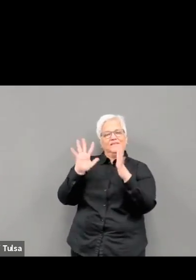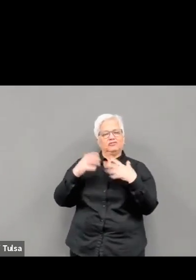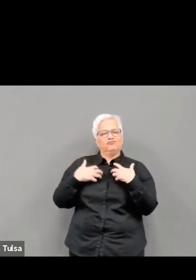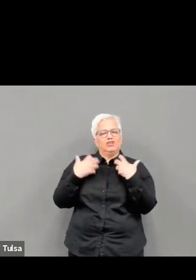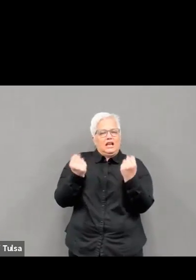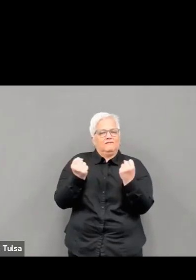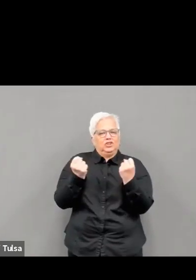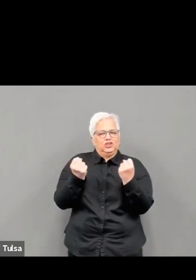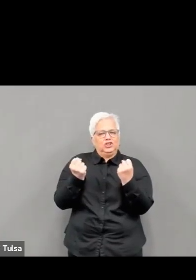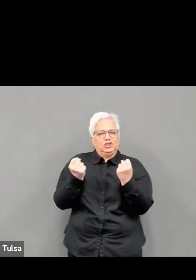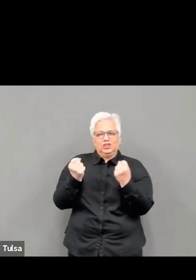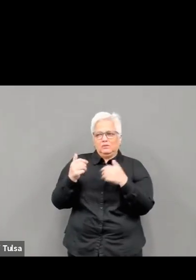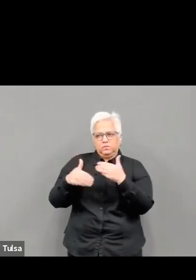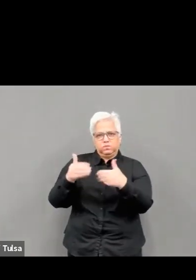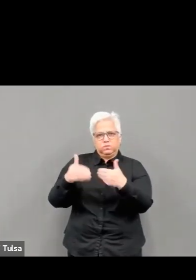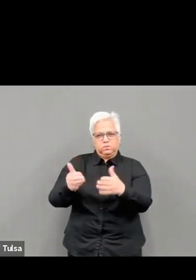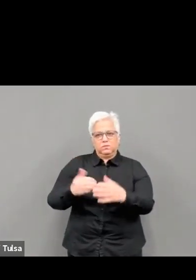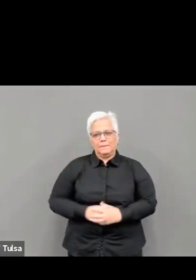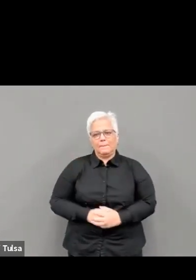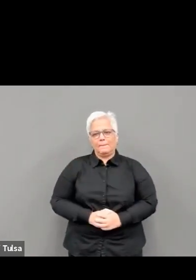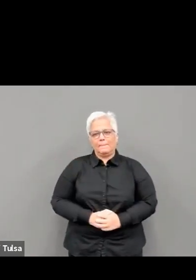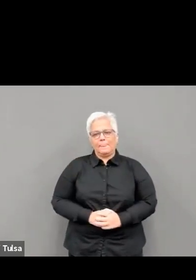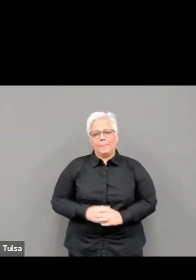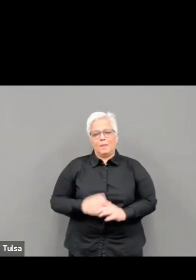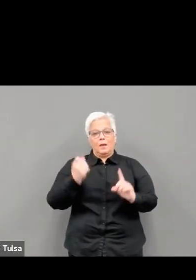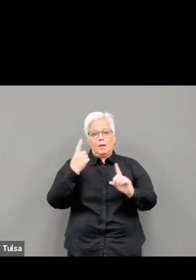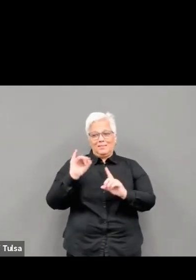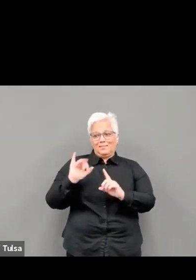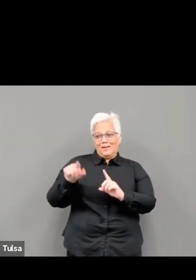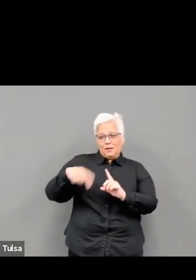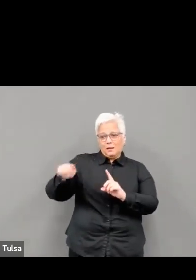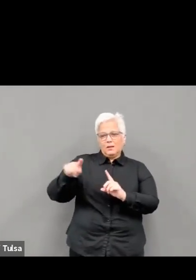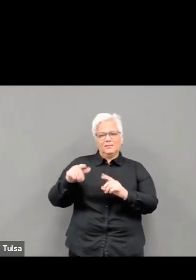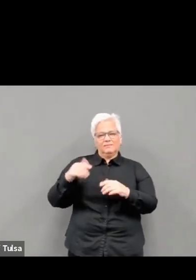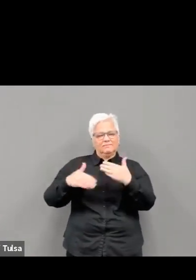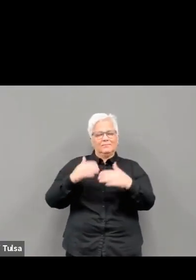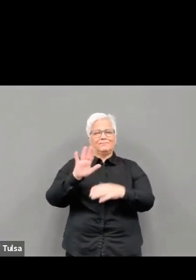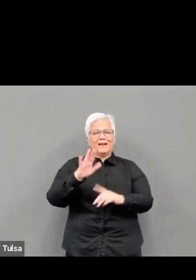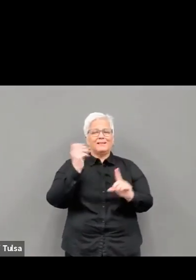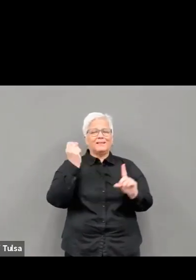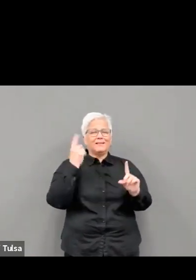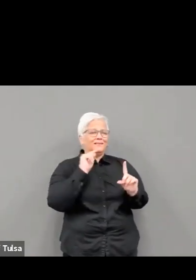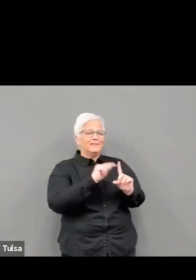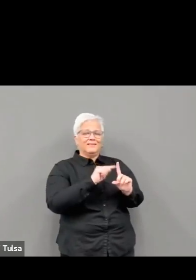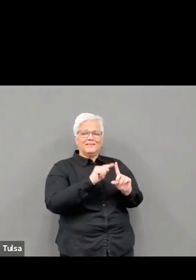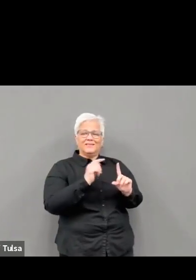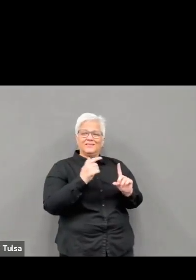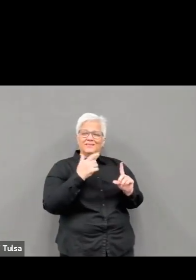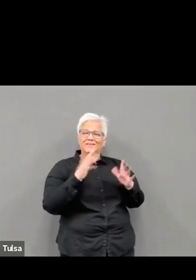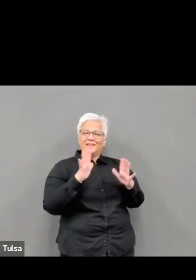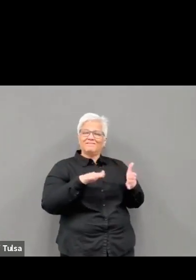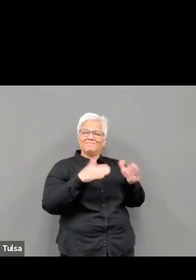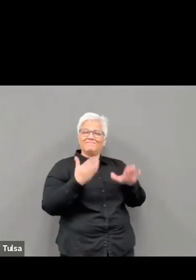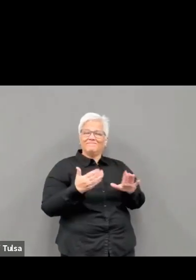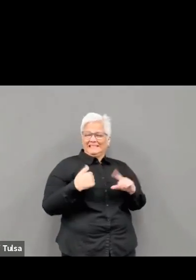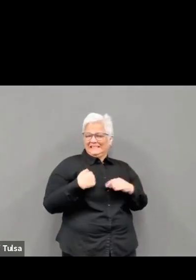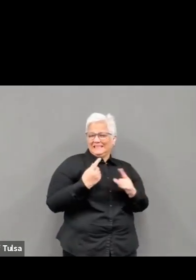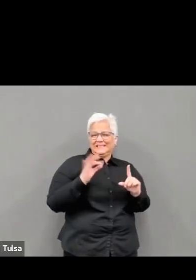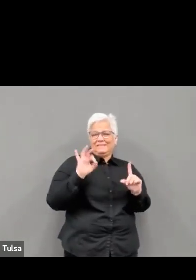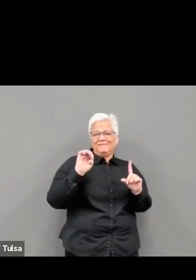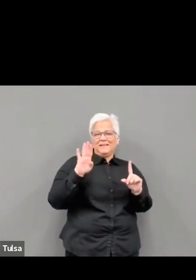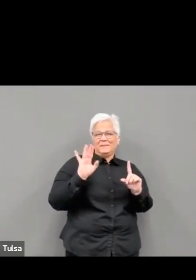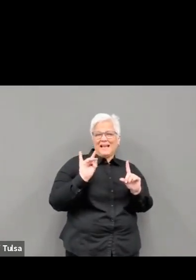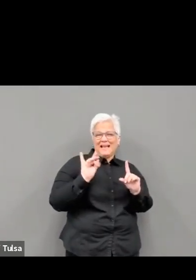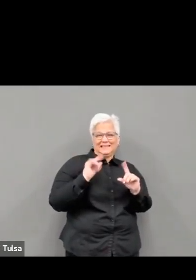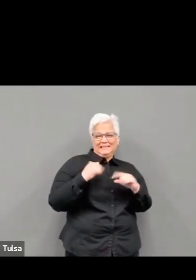-19 in our county. Sadly, since our last press conference on February 18th, 56 more Tulsa County residents